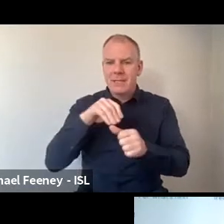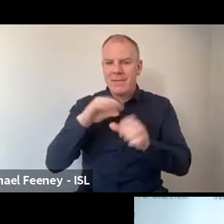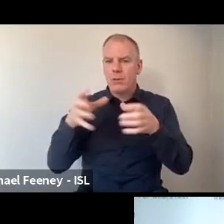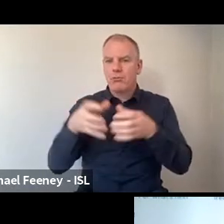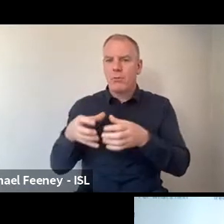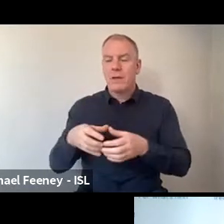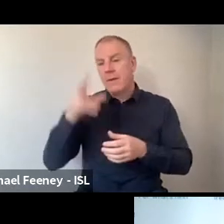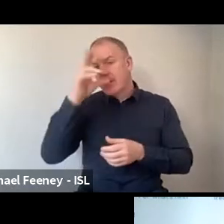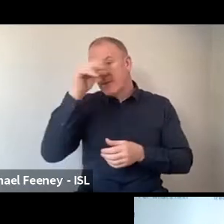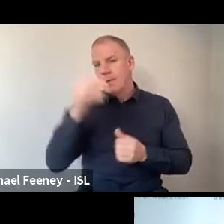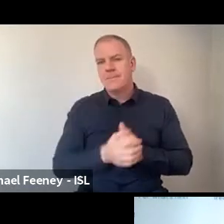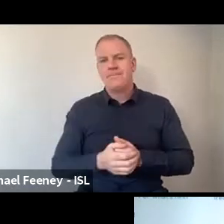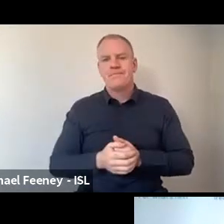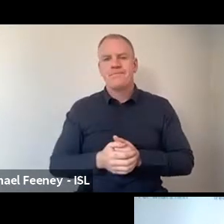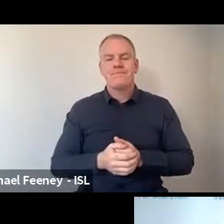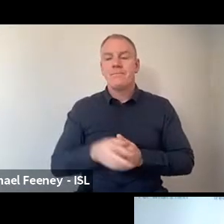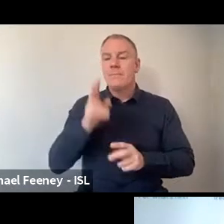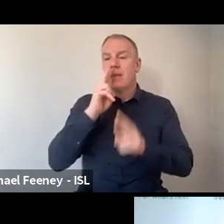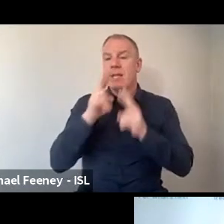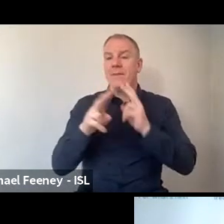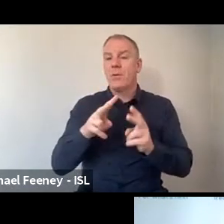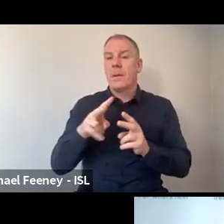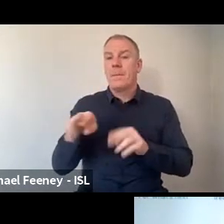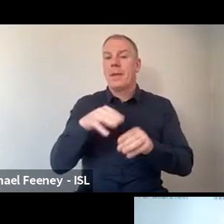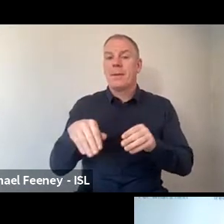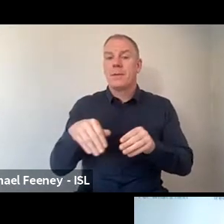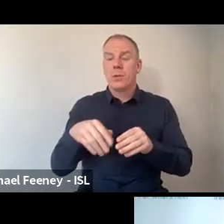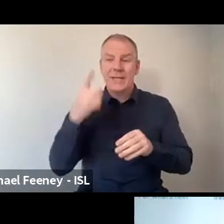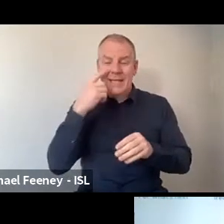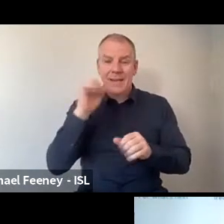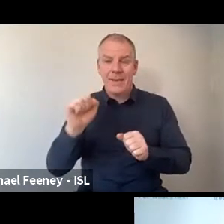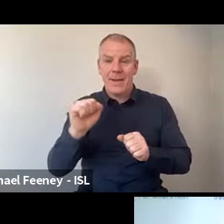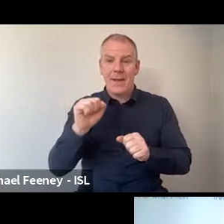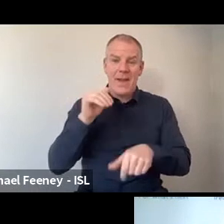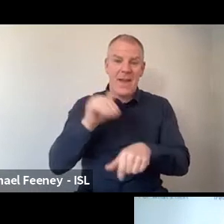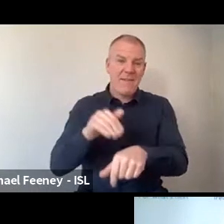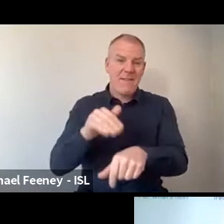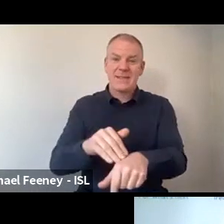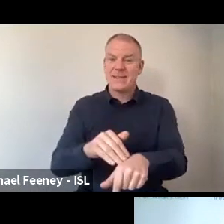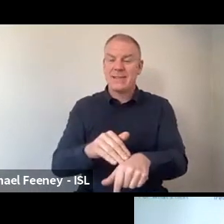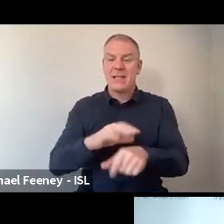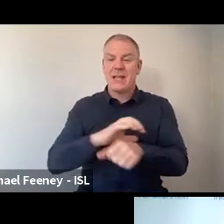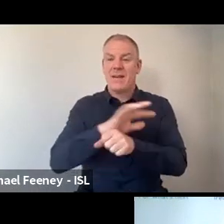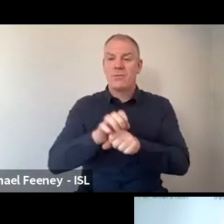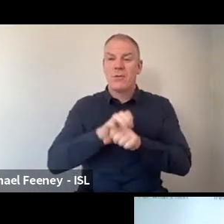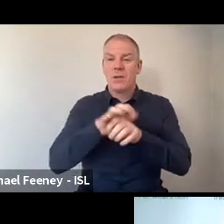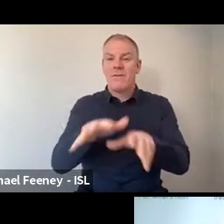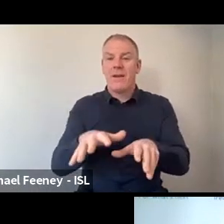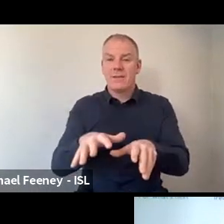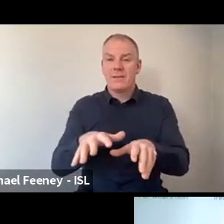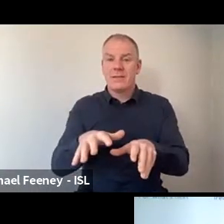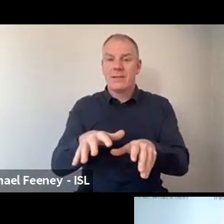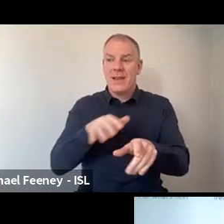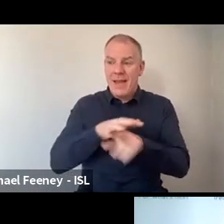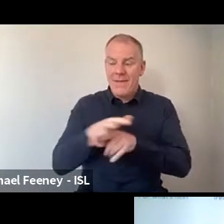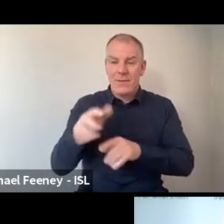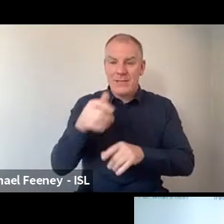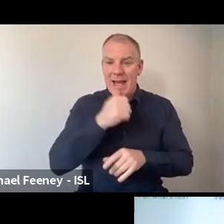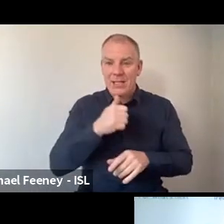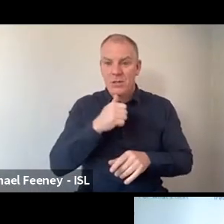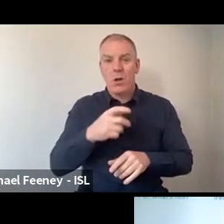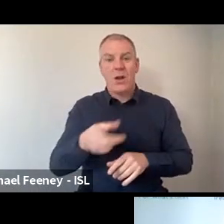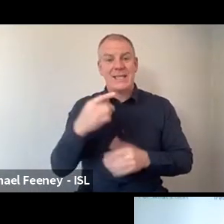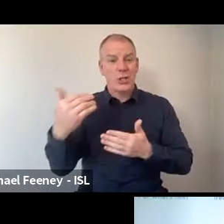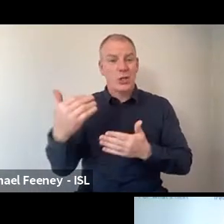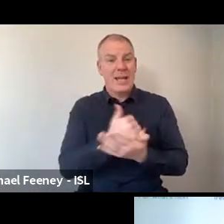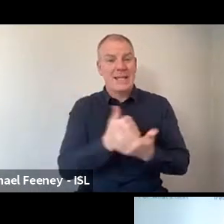example, did we interview any participants to gauge the impact of COVID-19 pandemic on the answers? And also, did we collect